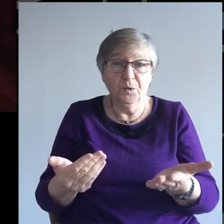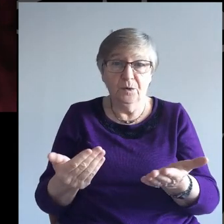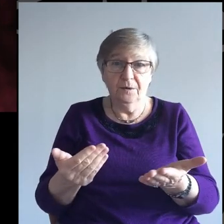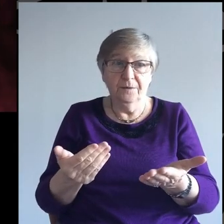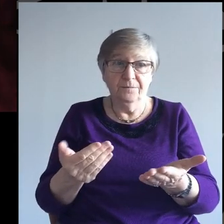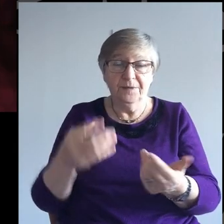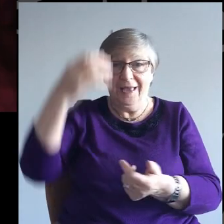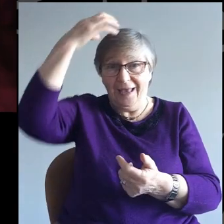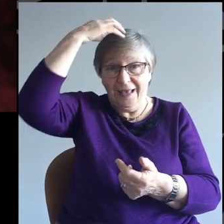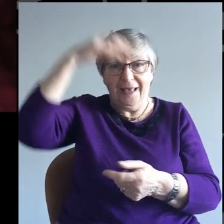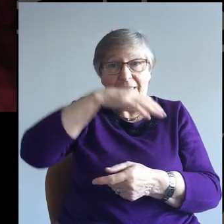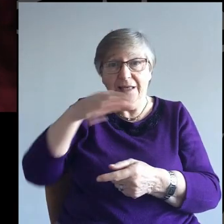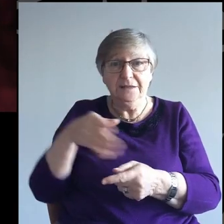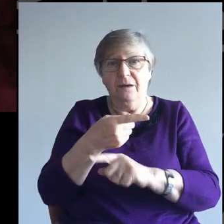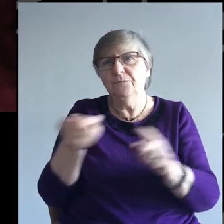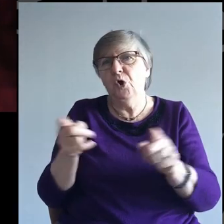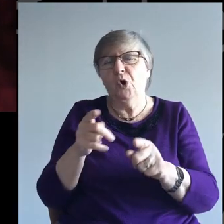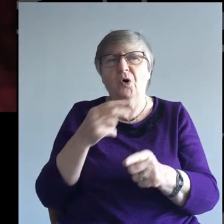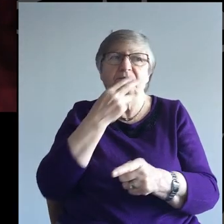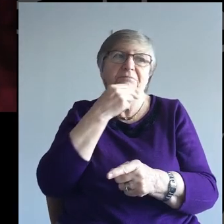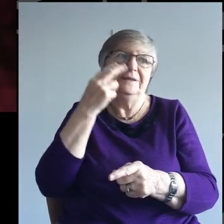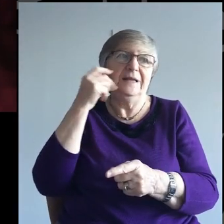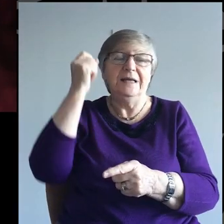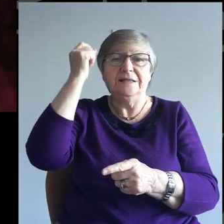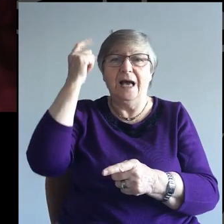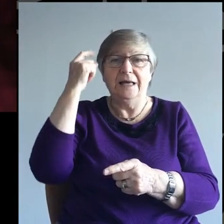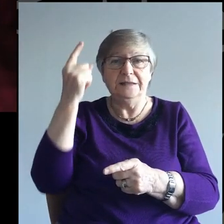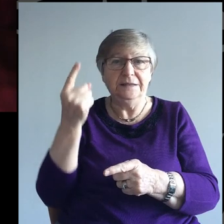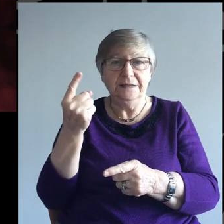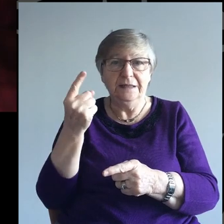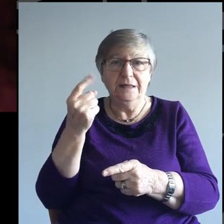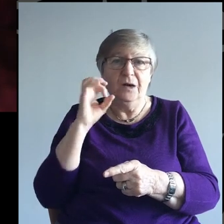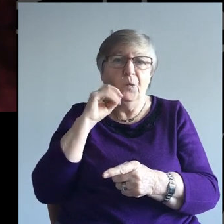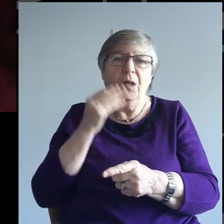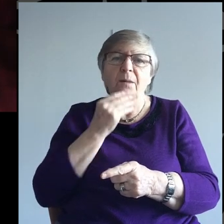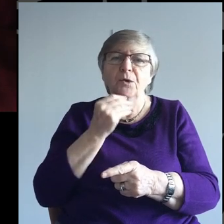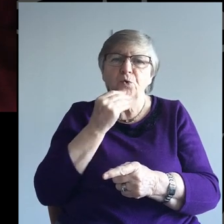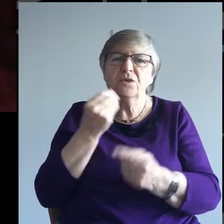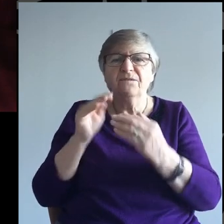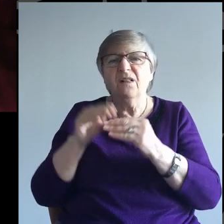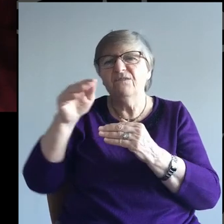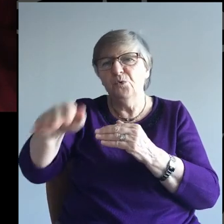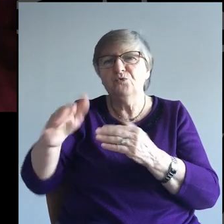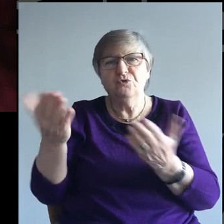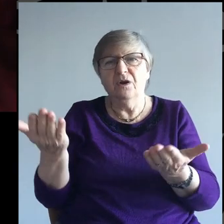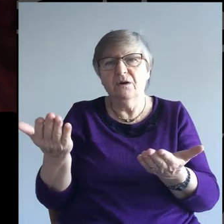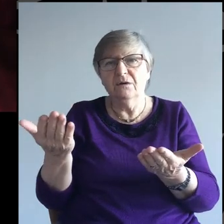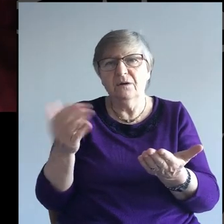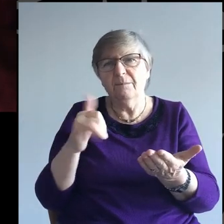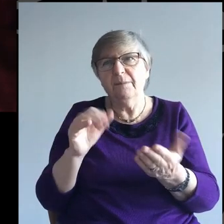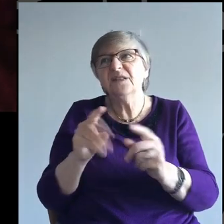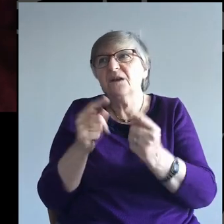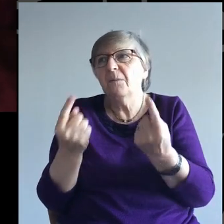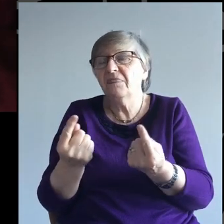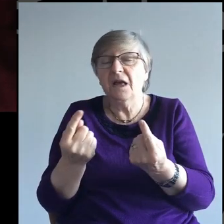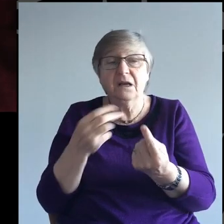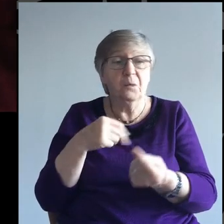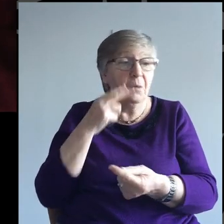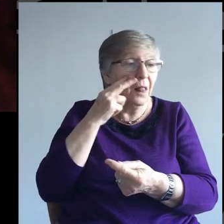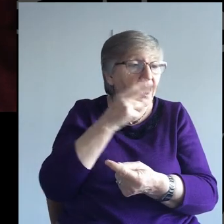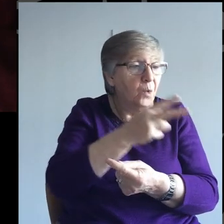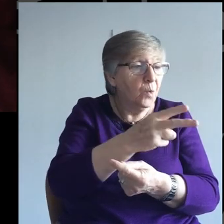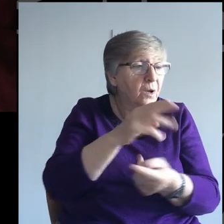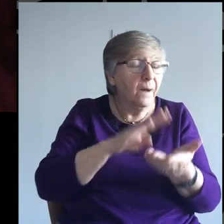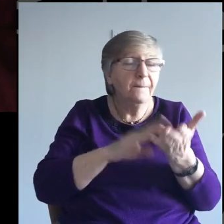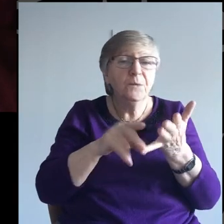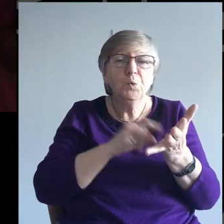The kingdom is not just some kind of nice idea, something that will come in useful now and again. Maybe like something that you would look at